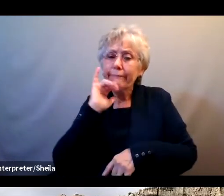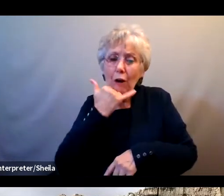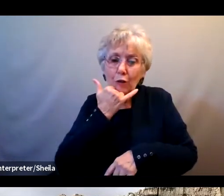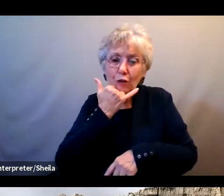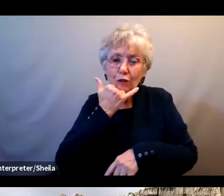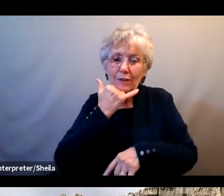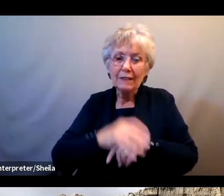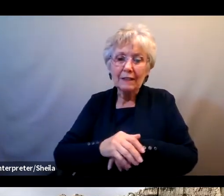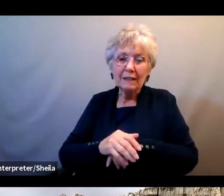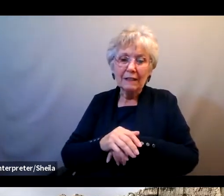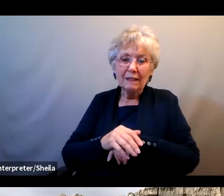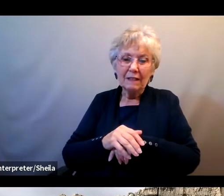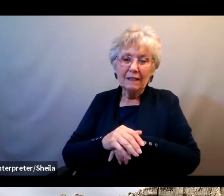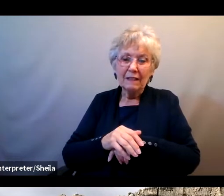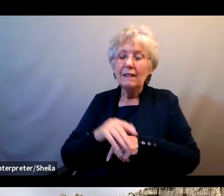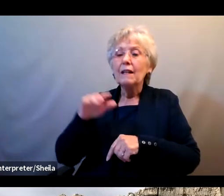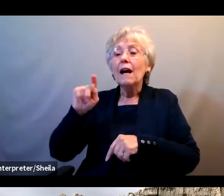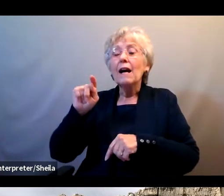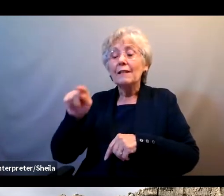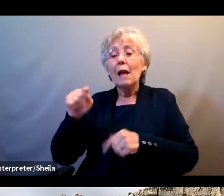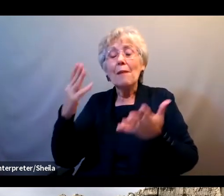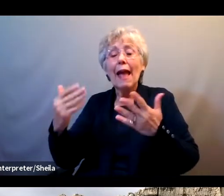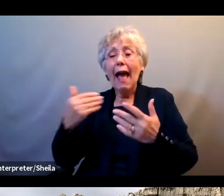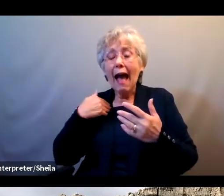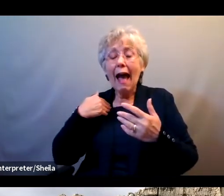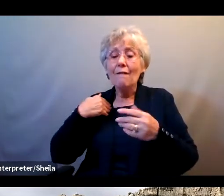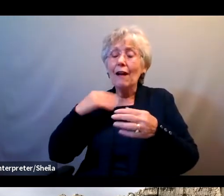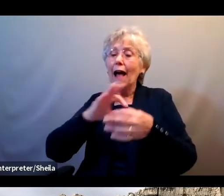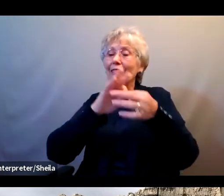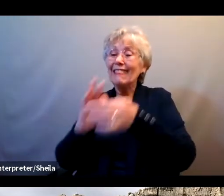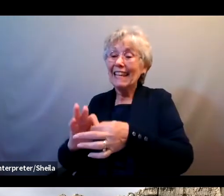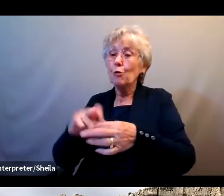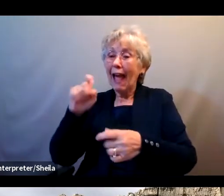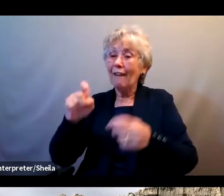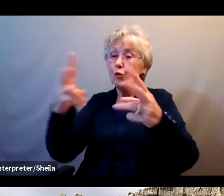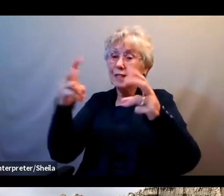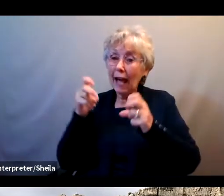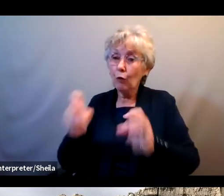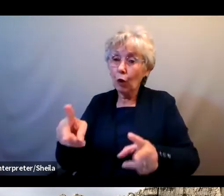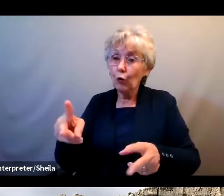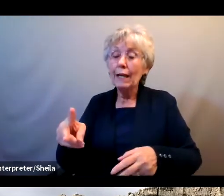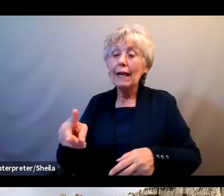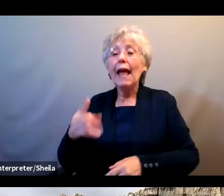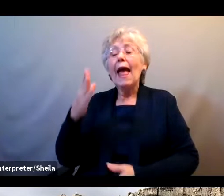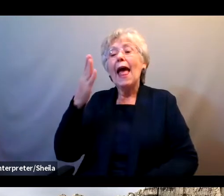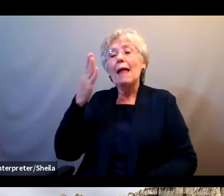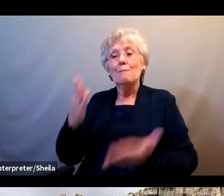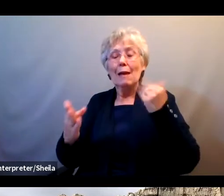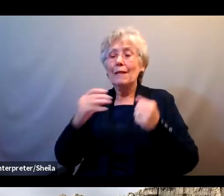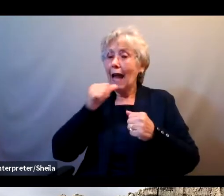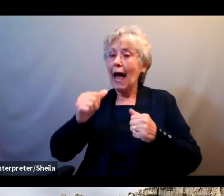might have a link to download and may not address you personally.